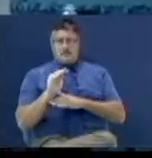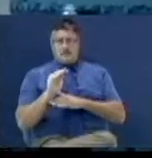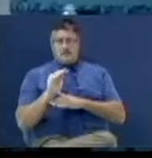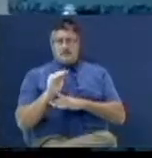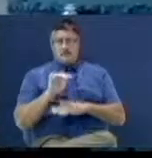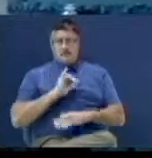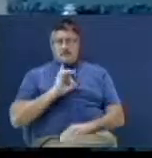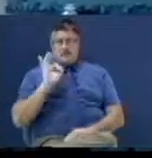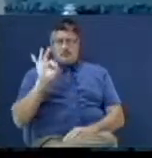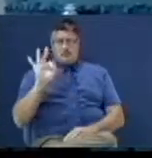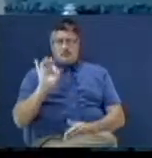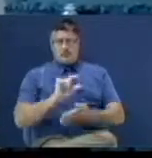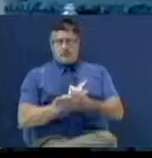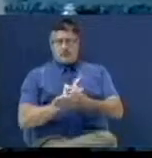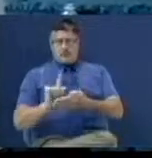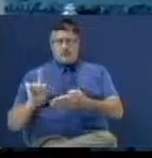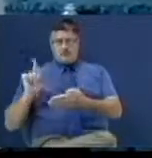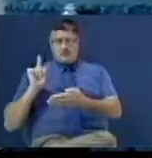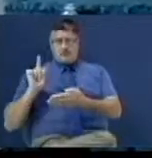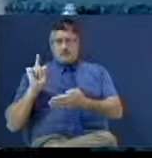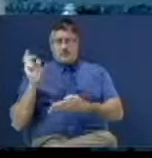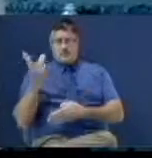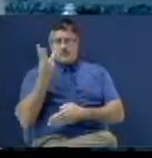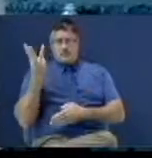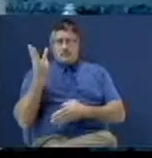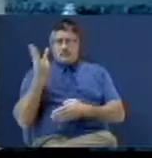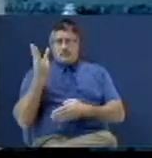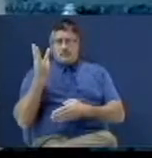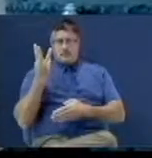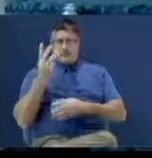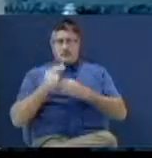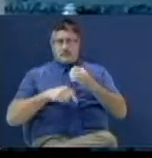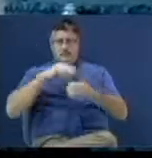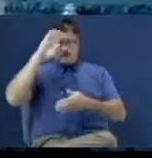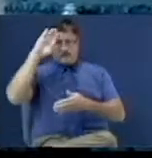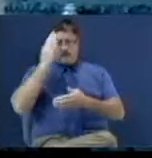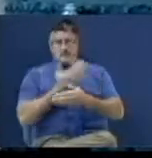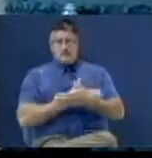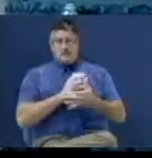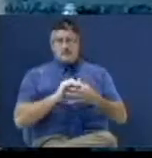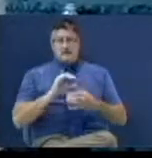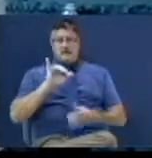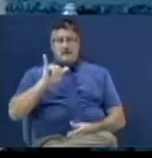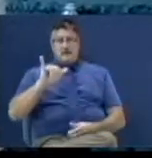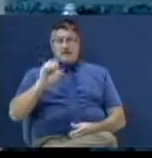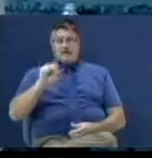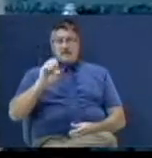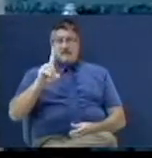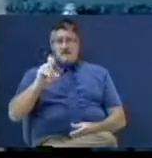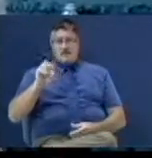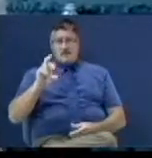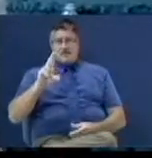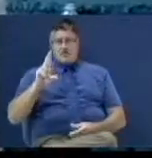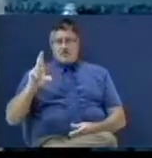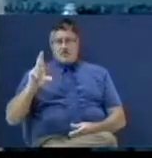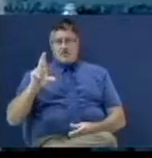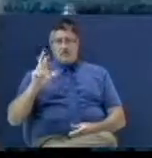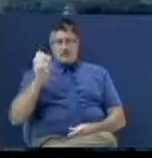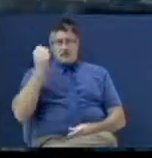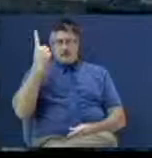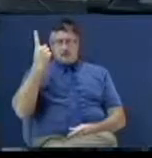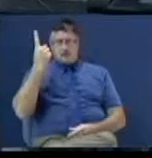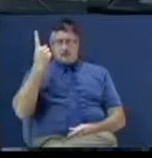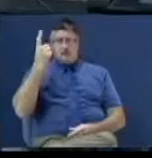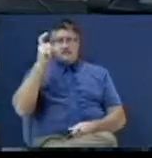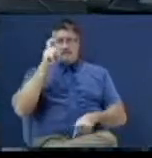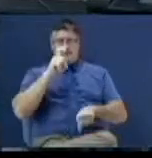I preached last Wednesday on the sons of Issachar that understood the times or